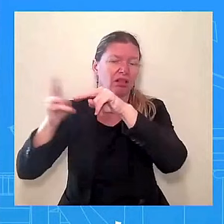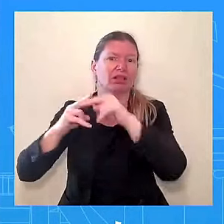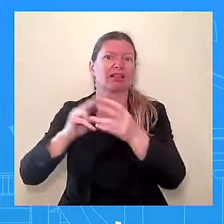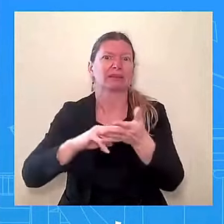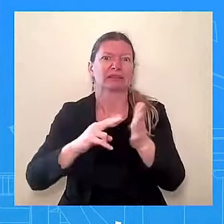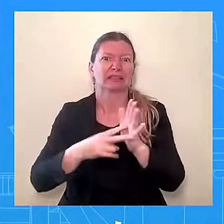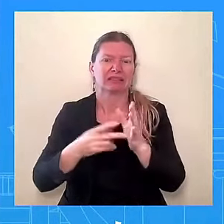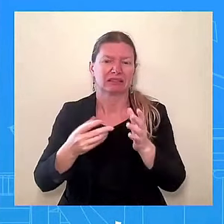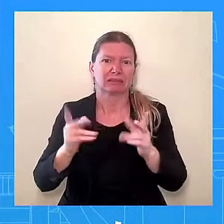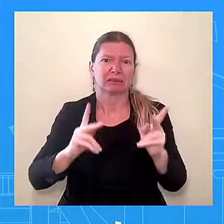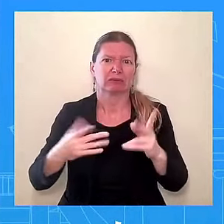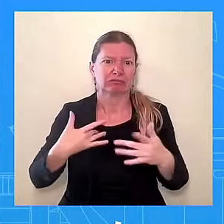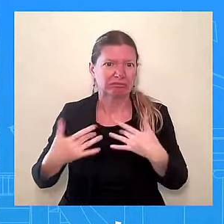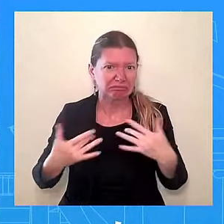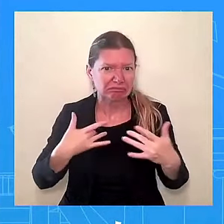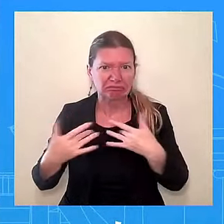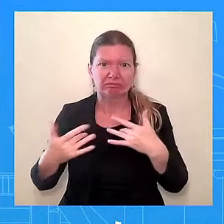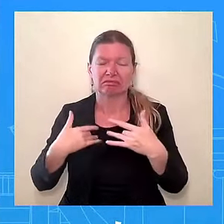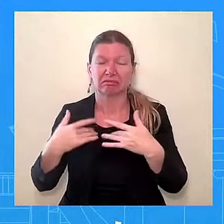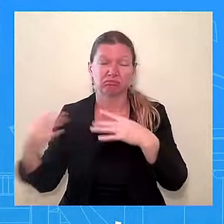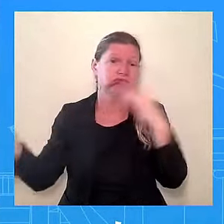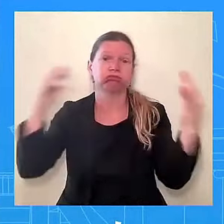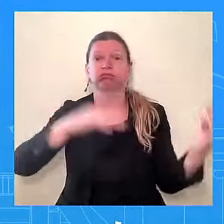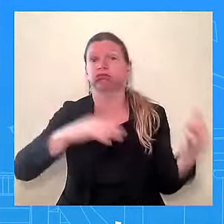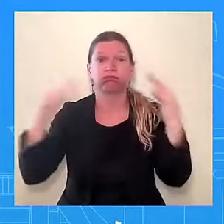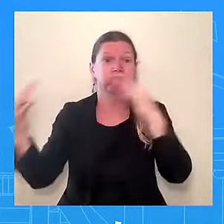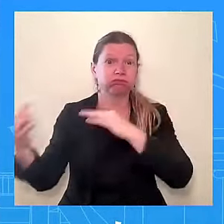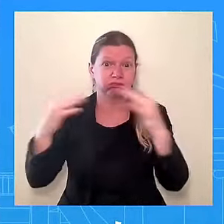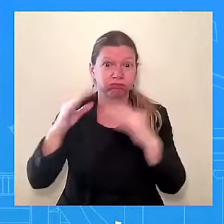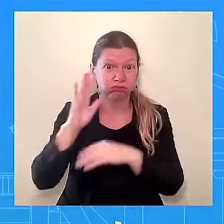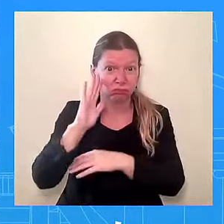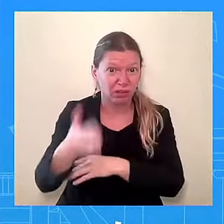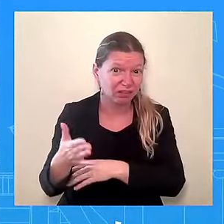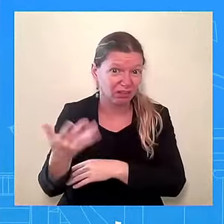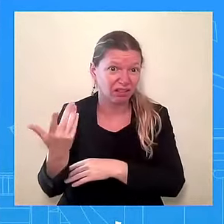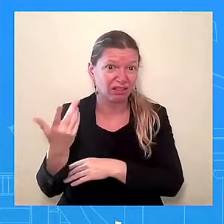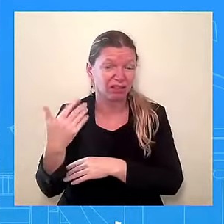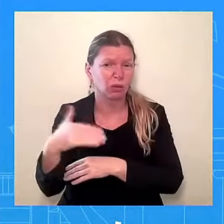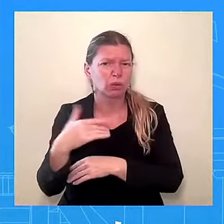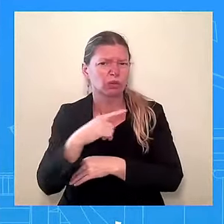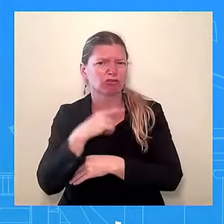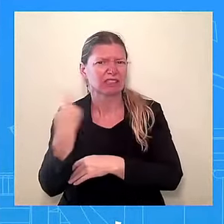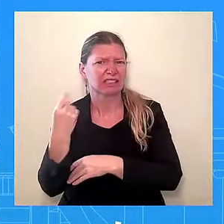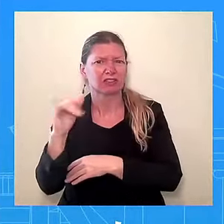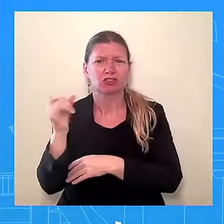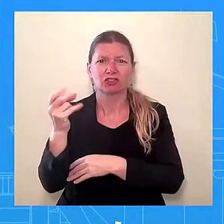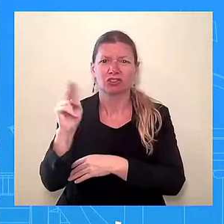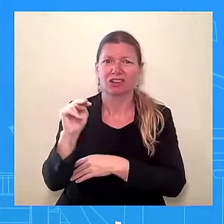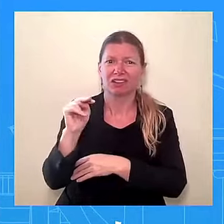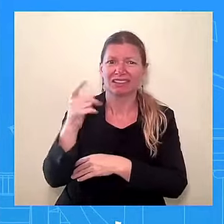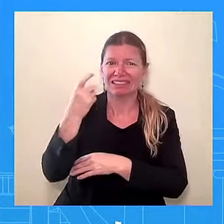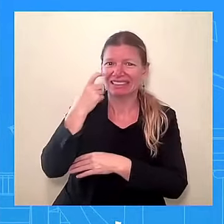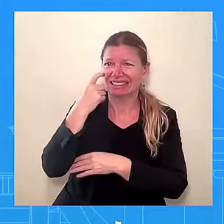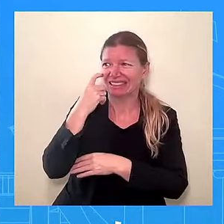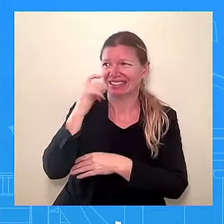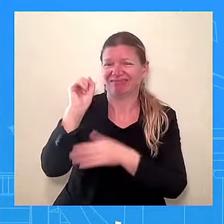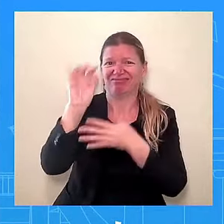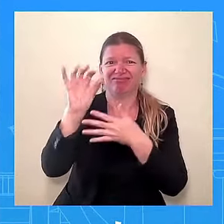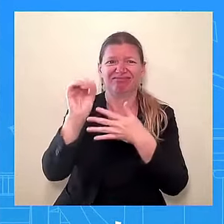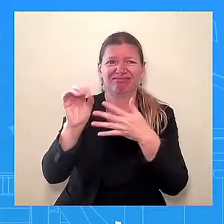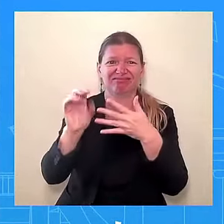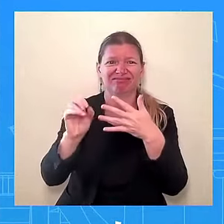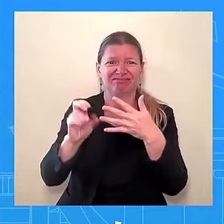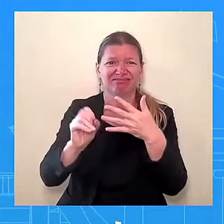the risks that John just outlined too. Is the President intending to carry out any